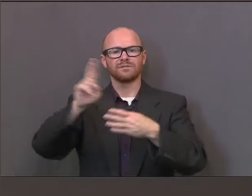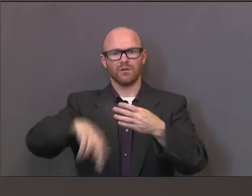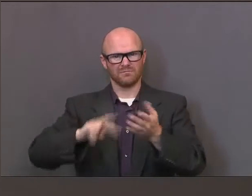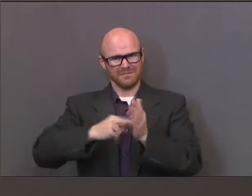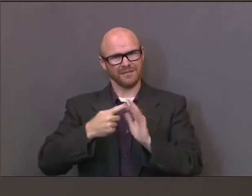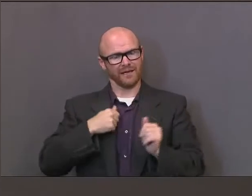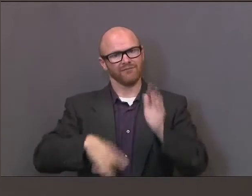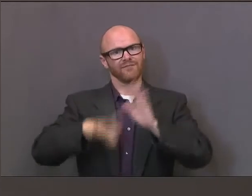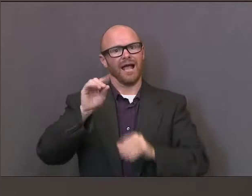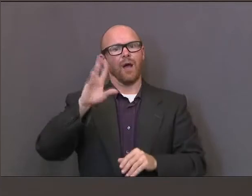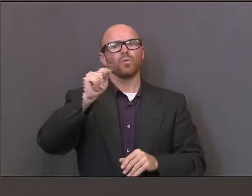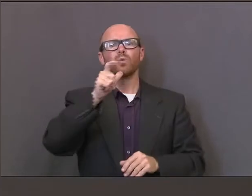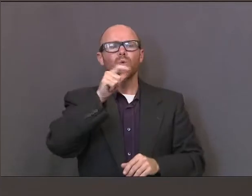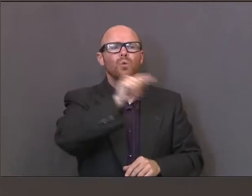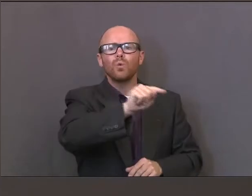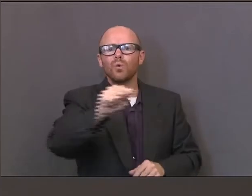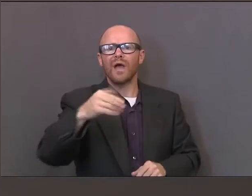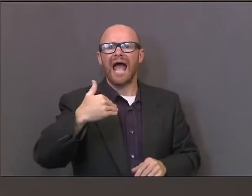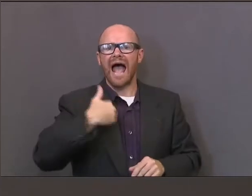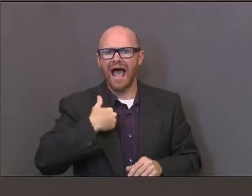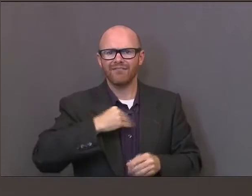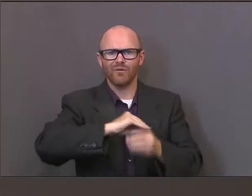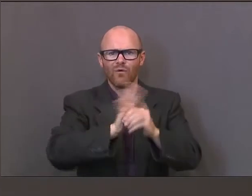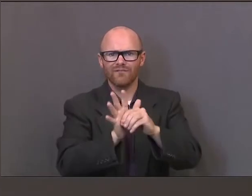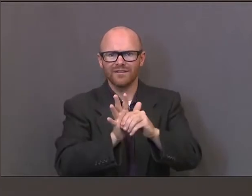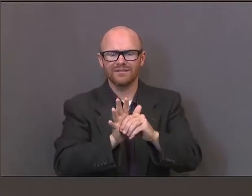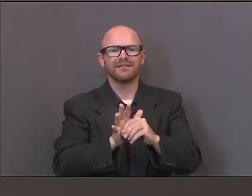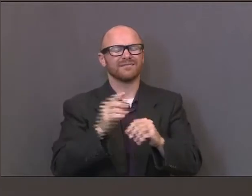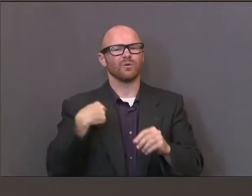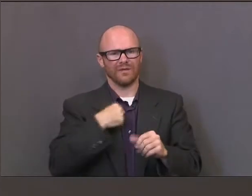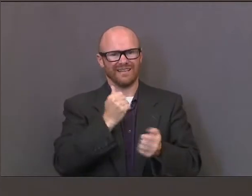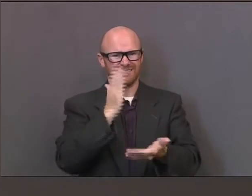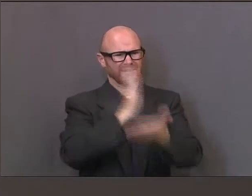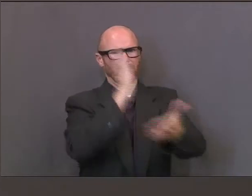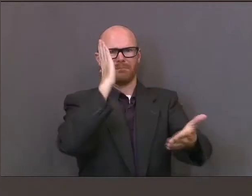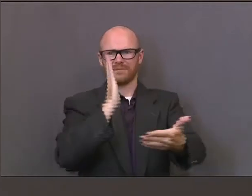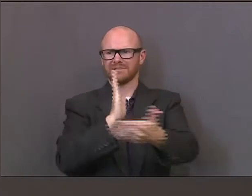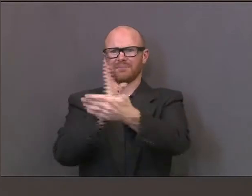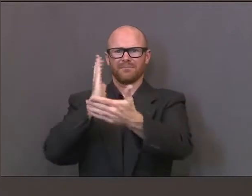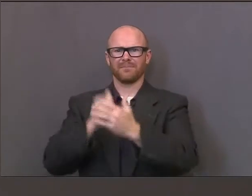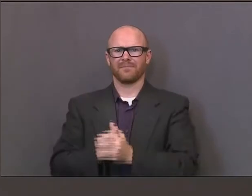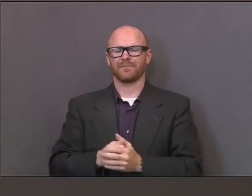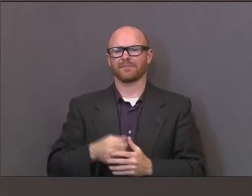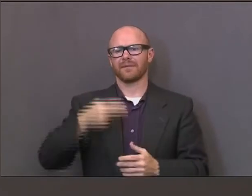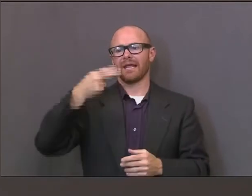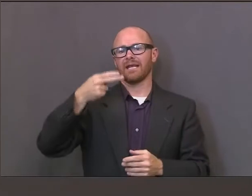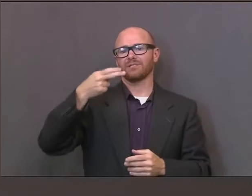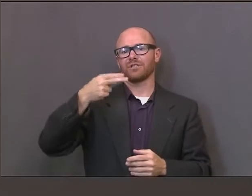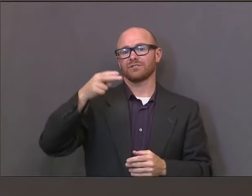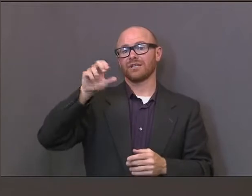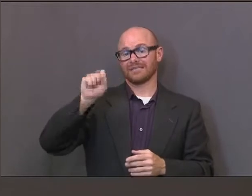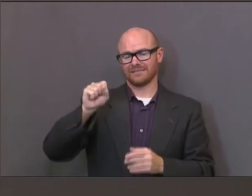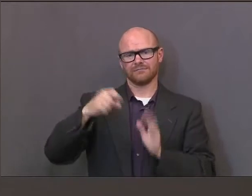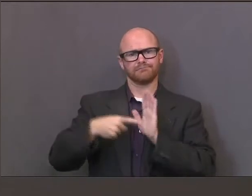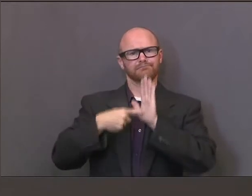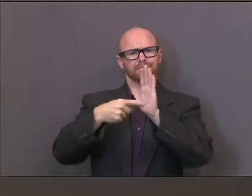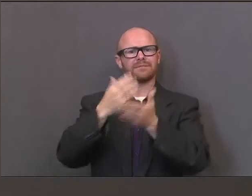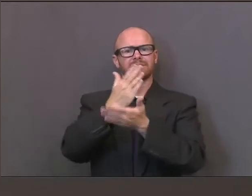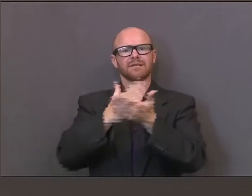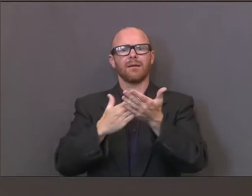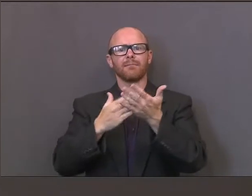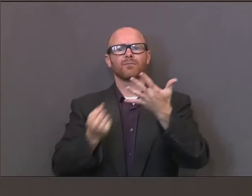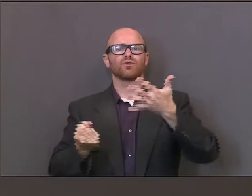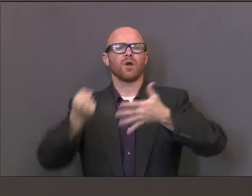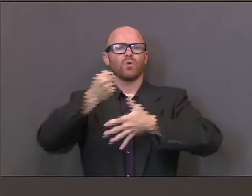and slow down and stop the spread of the coronavirus. HHS has identified priority groups that will get this first.